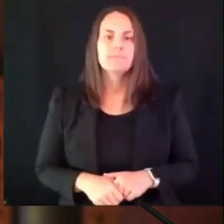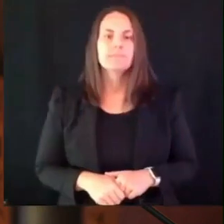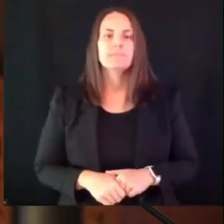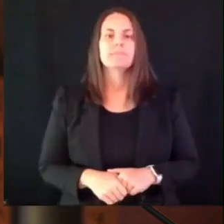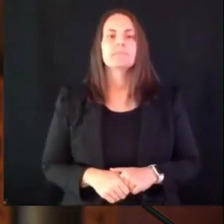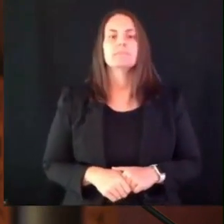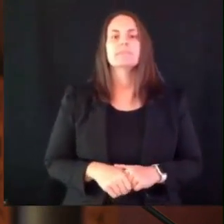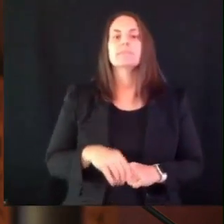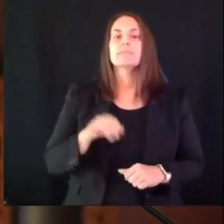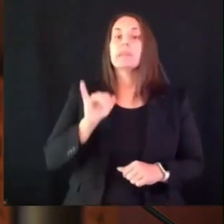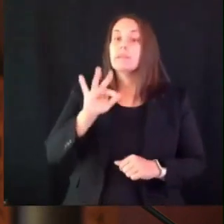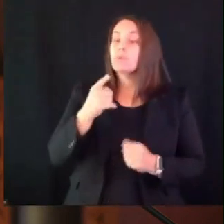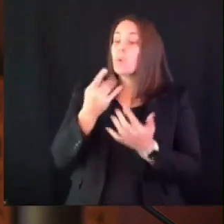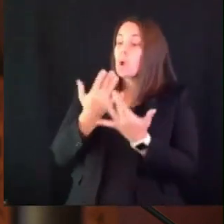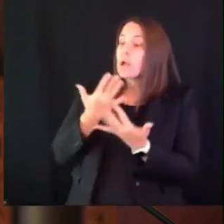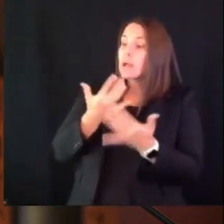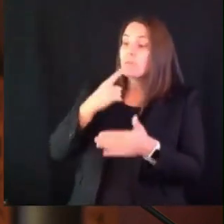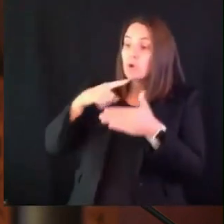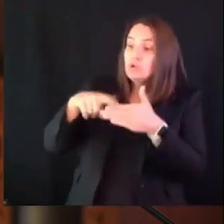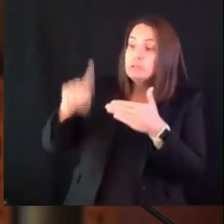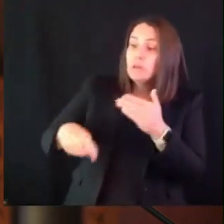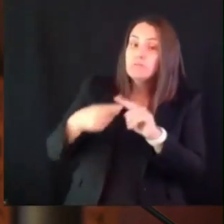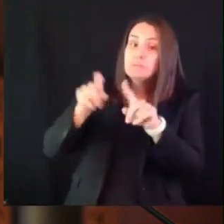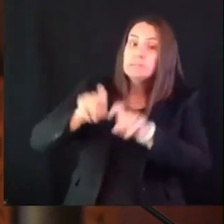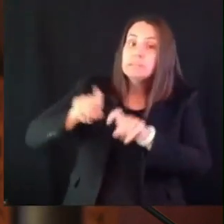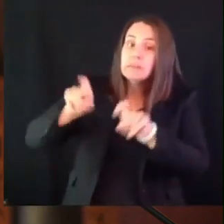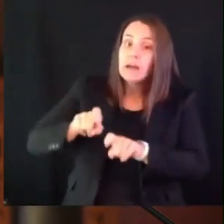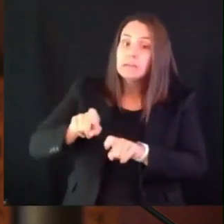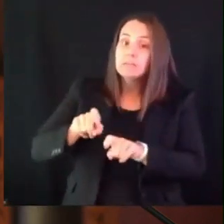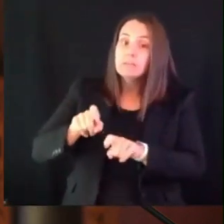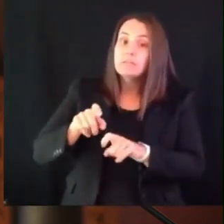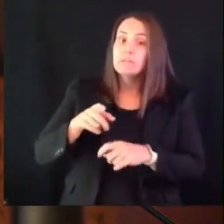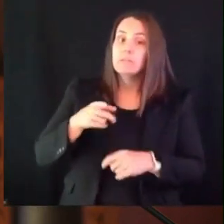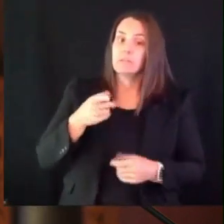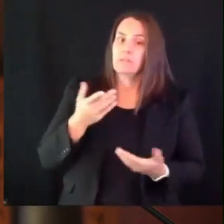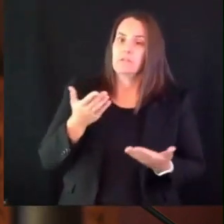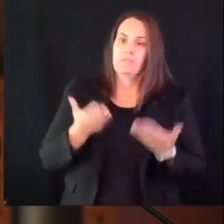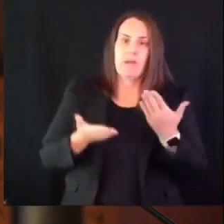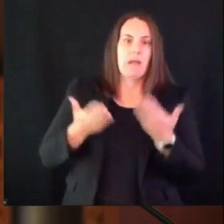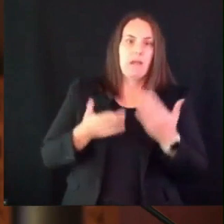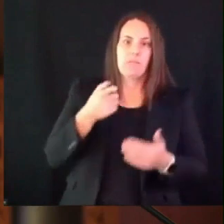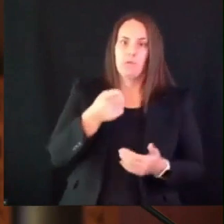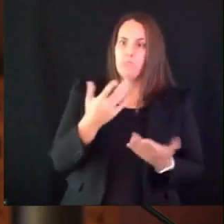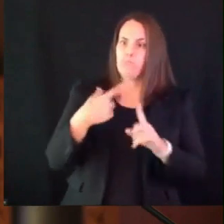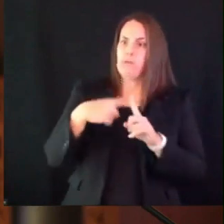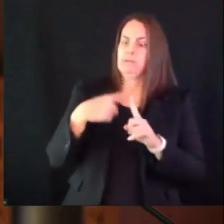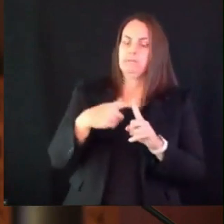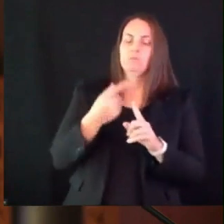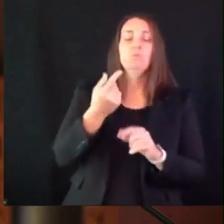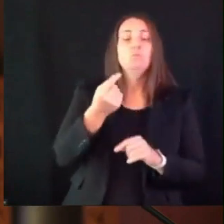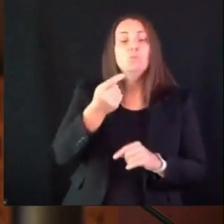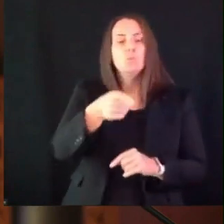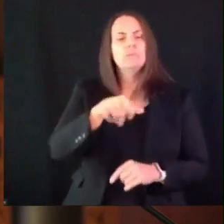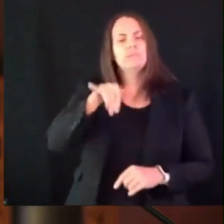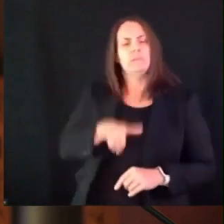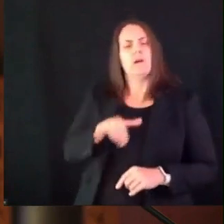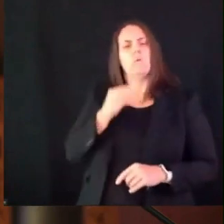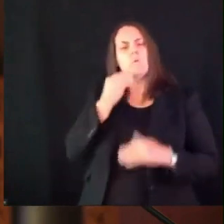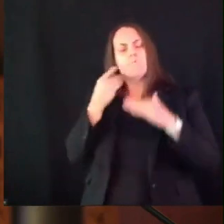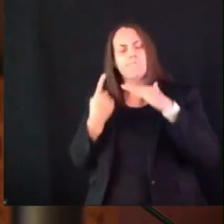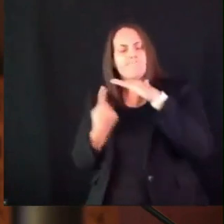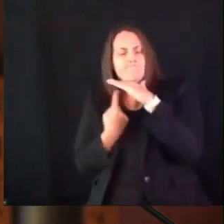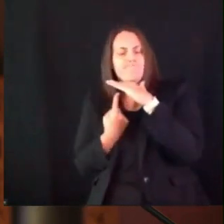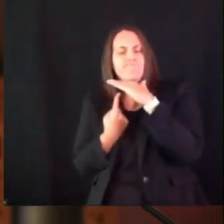and please get a flu shot it's more important this year than ever the flu shot can't prevent